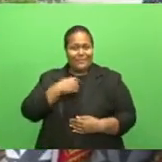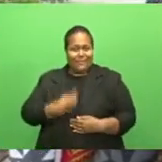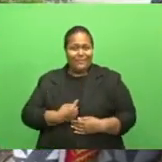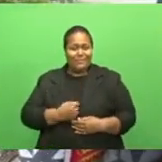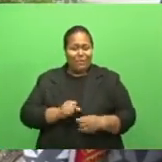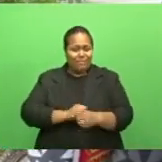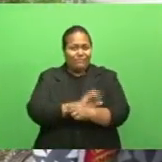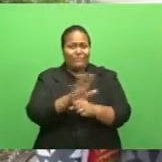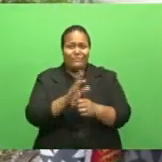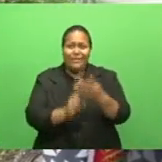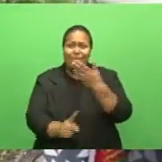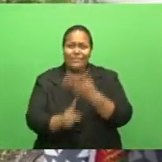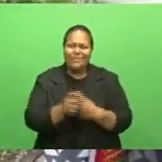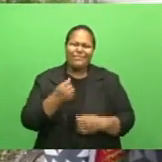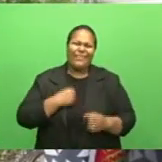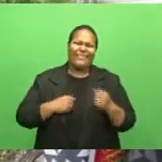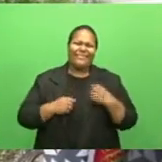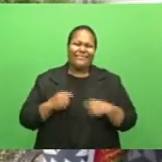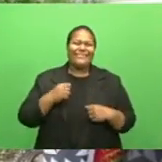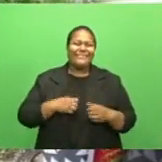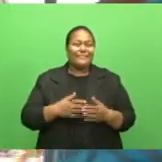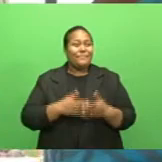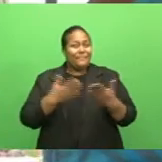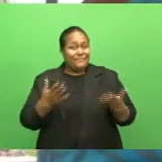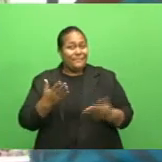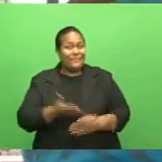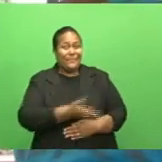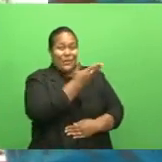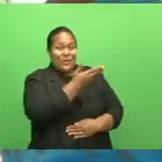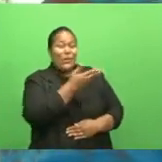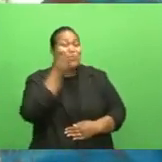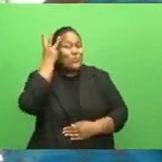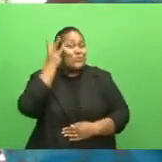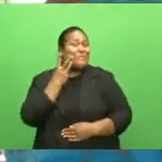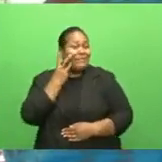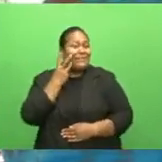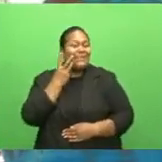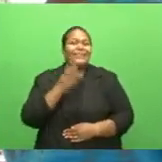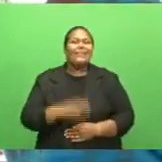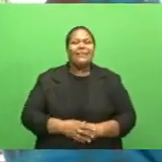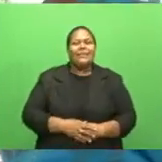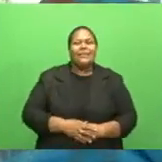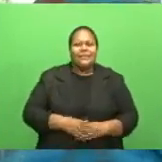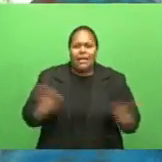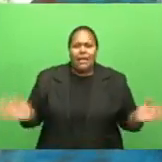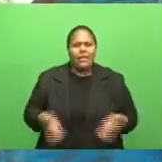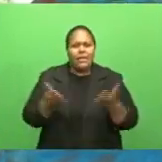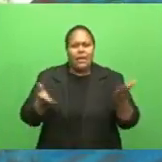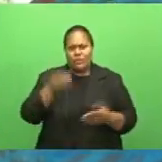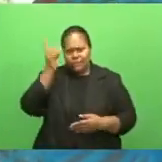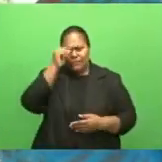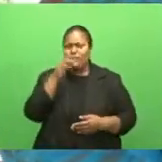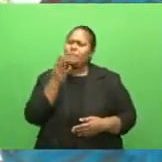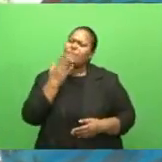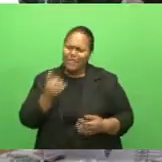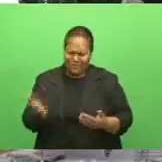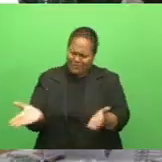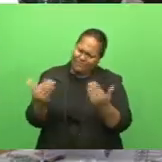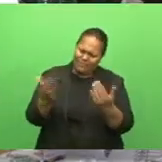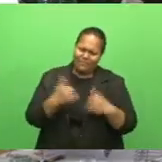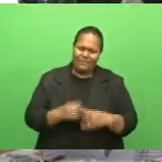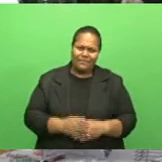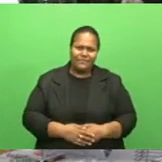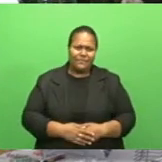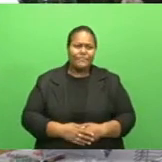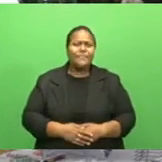retiree and registered senior volunteer, Riyama Paretty, is encouraging Fijians to come out of their comfort zones. I'm with